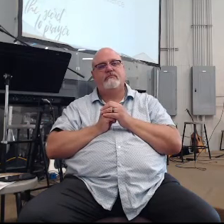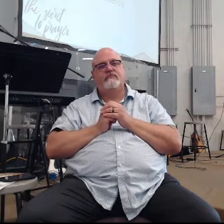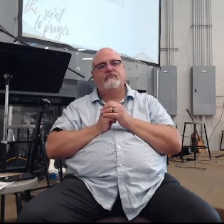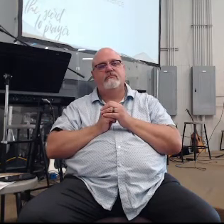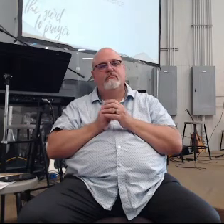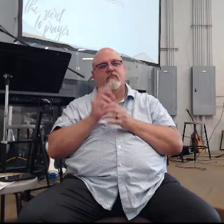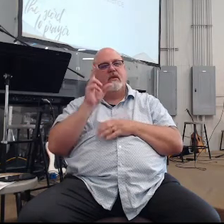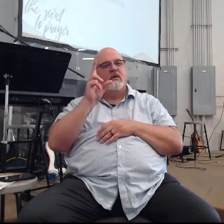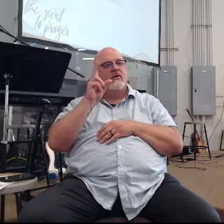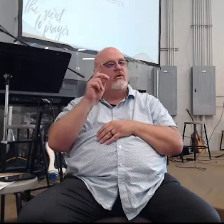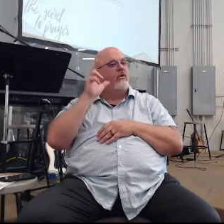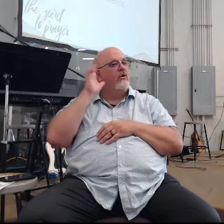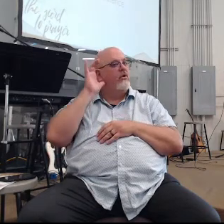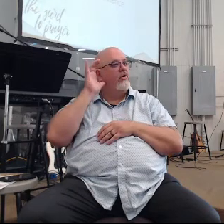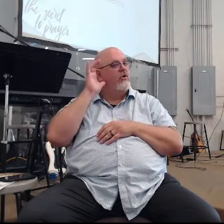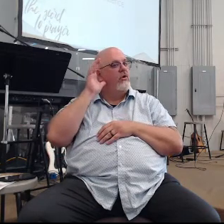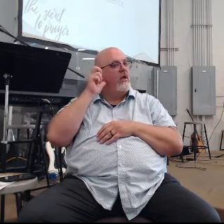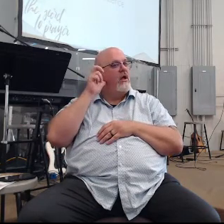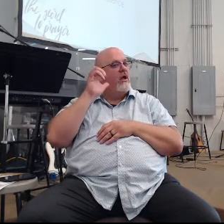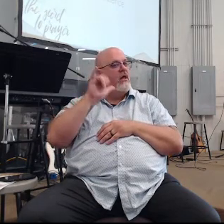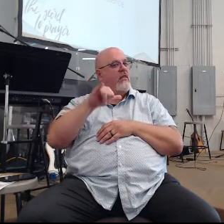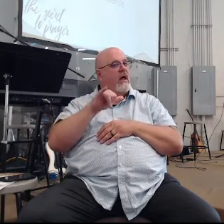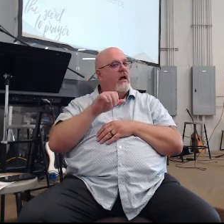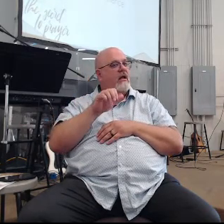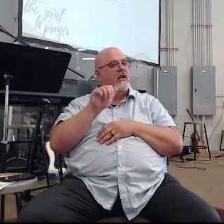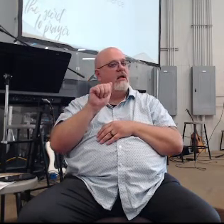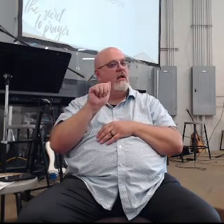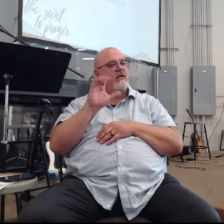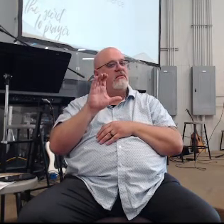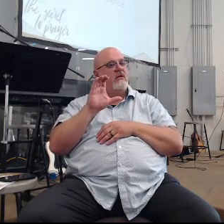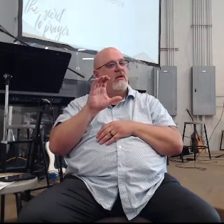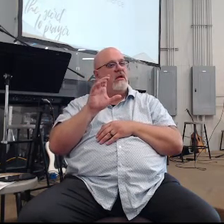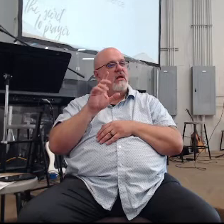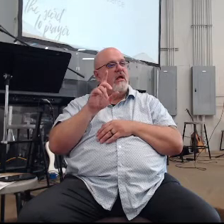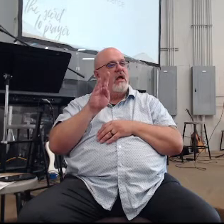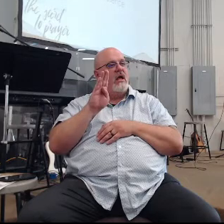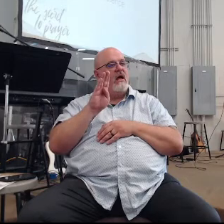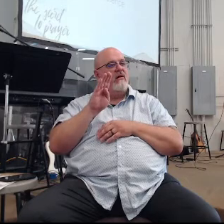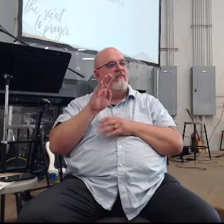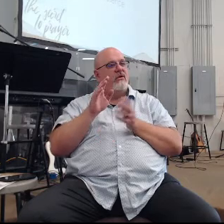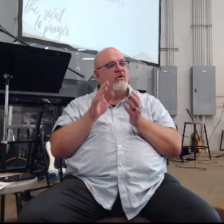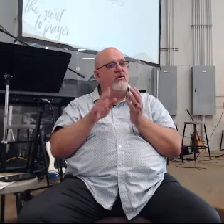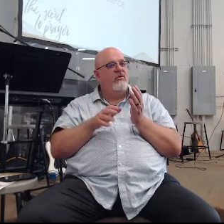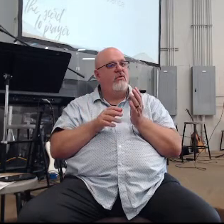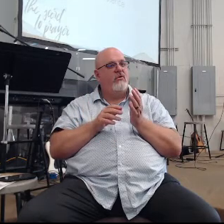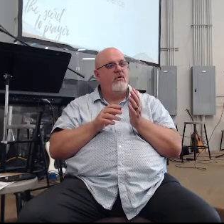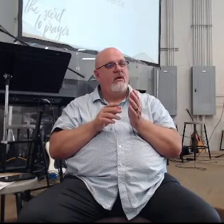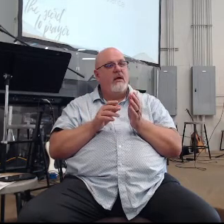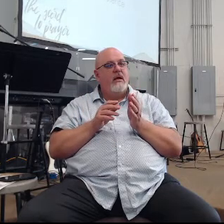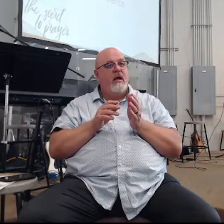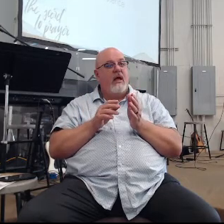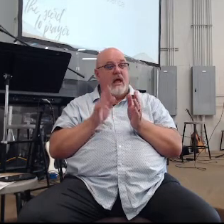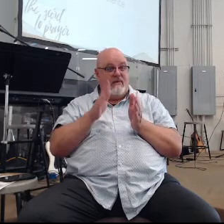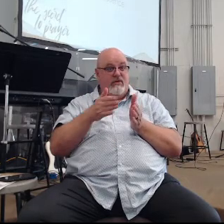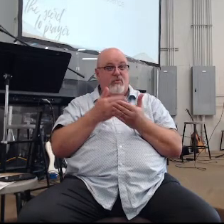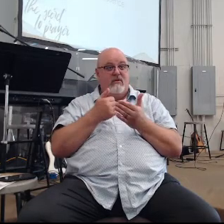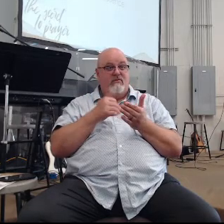you hear that do you hear the AC unit going have you ever been anywhere that is just silent